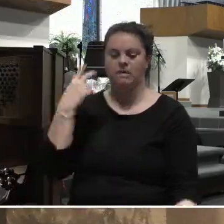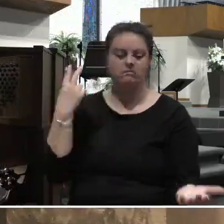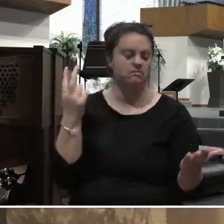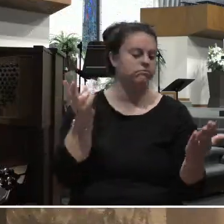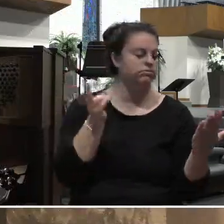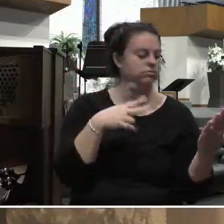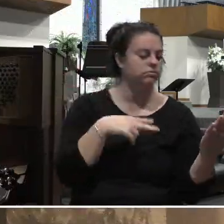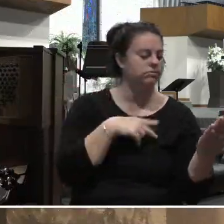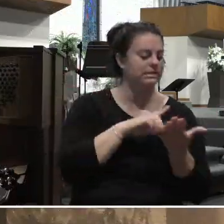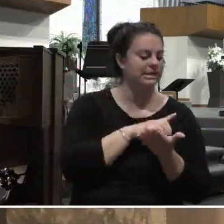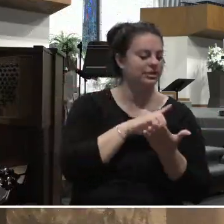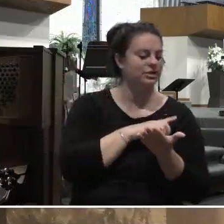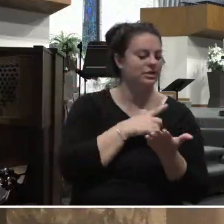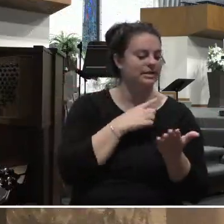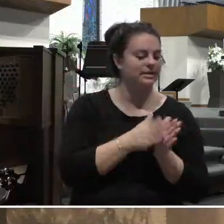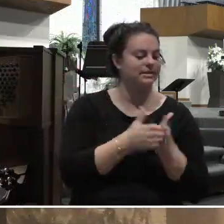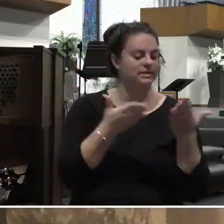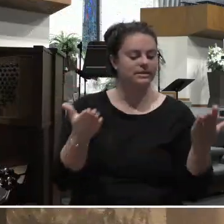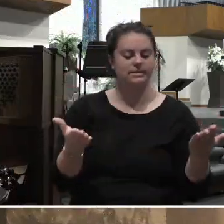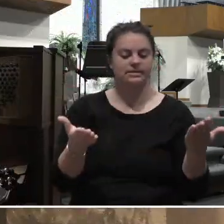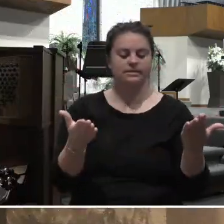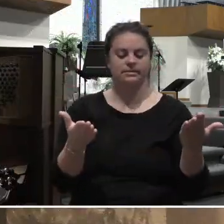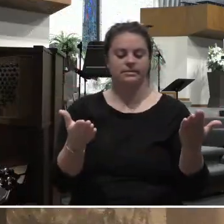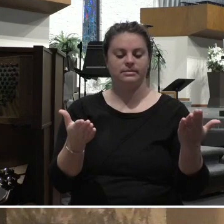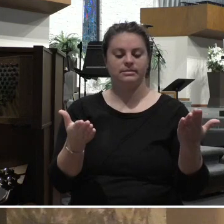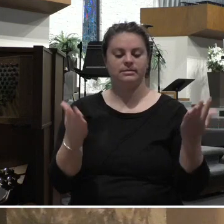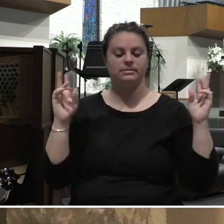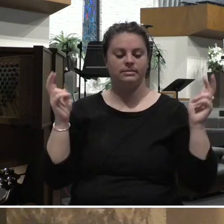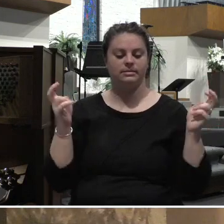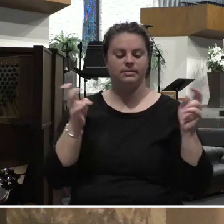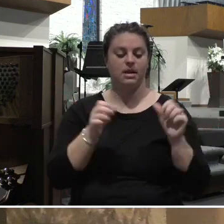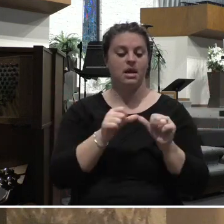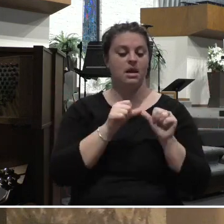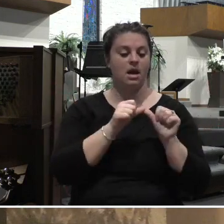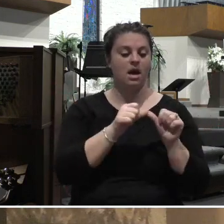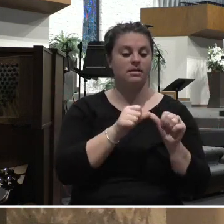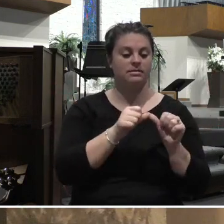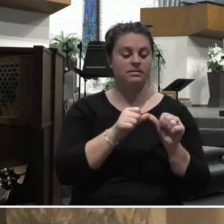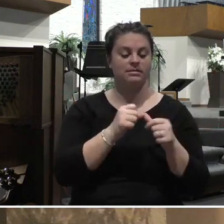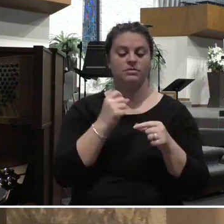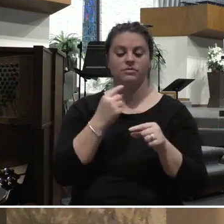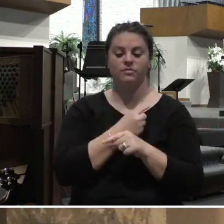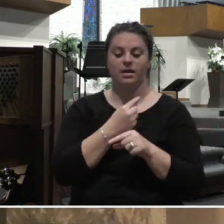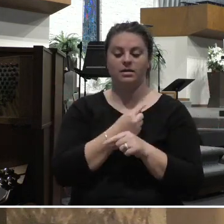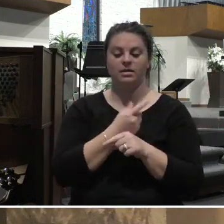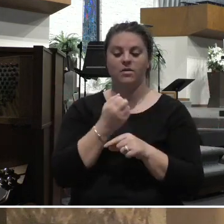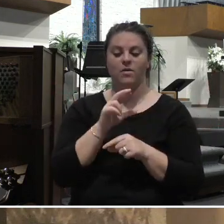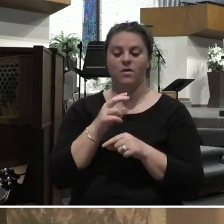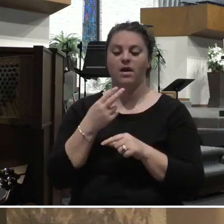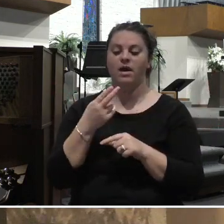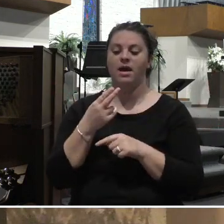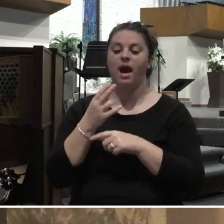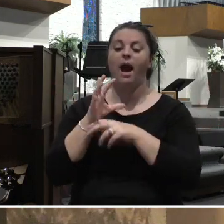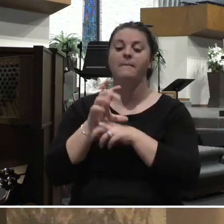this is what it said. Constantly, regularly, or habitually active.